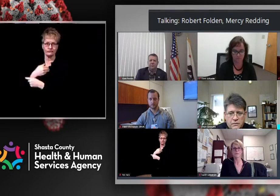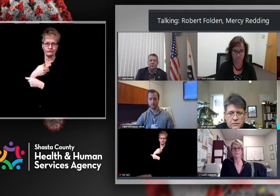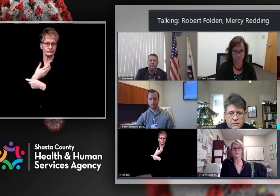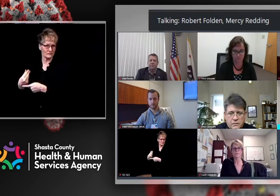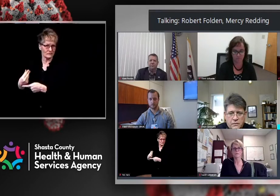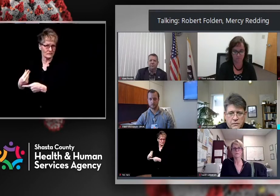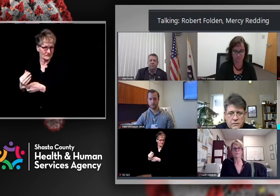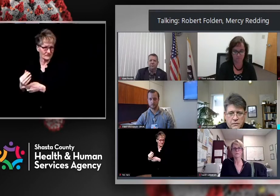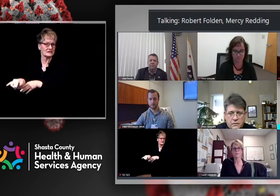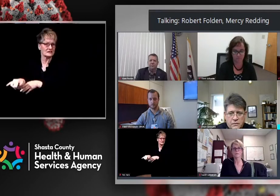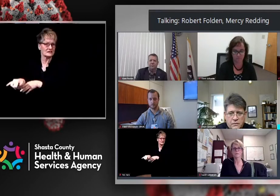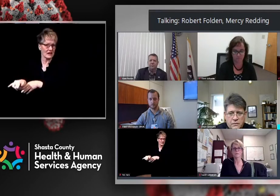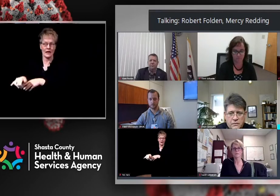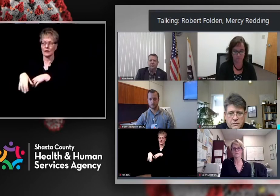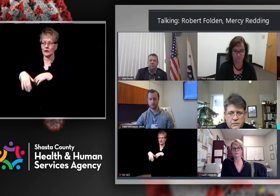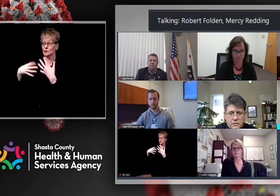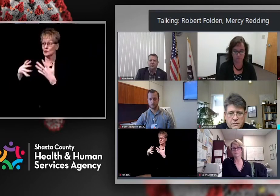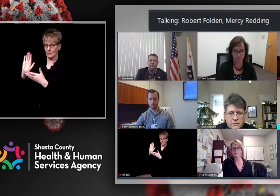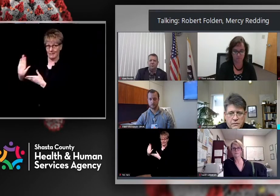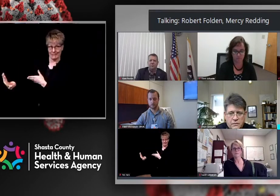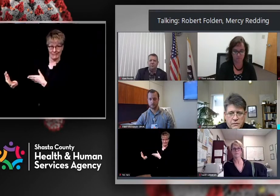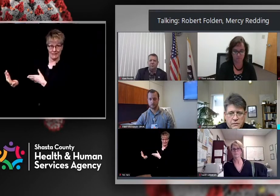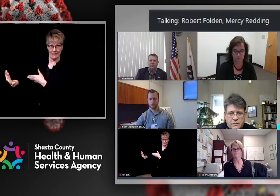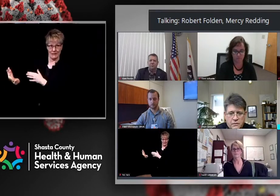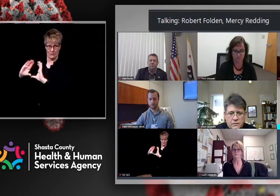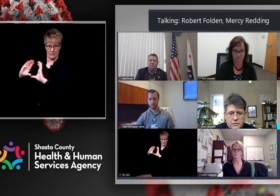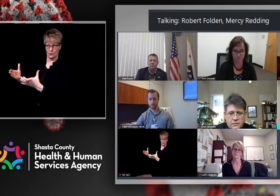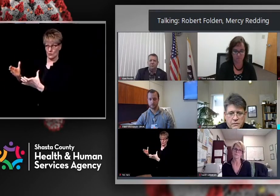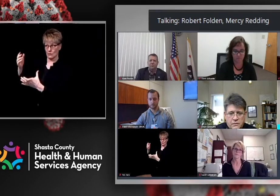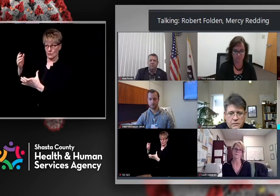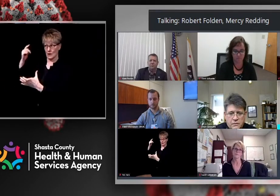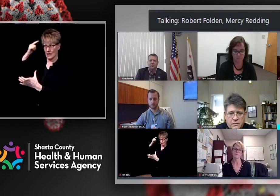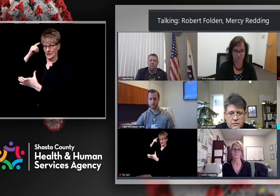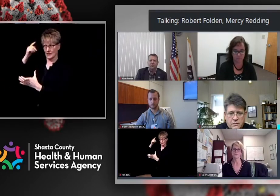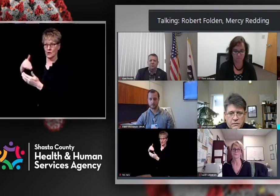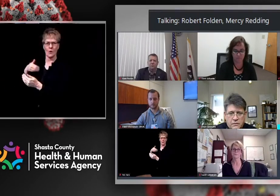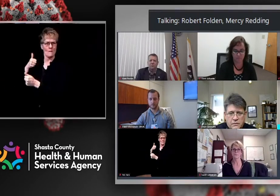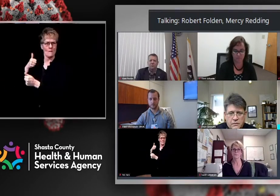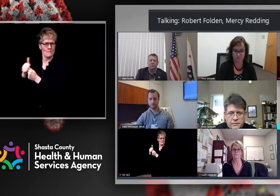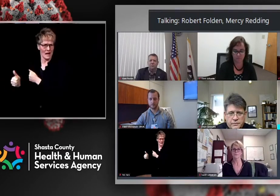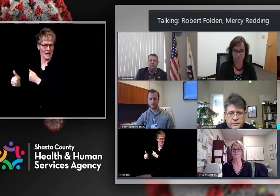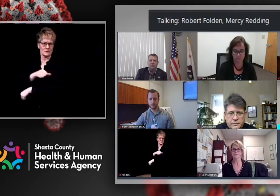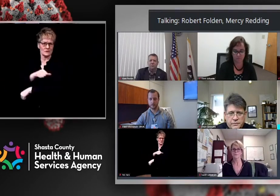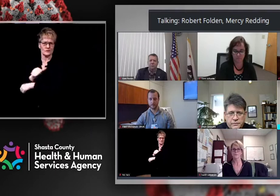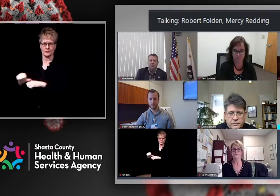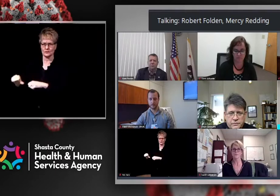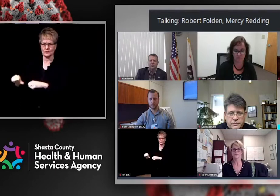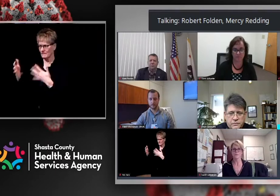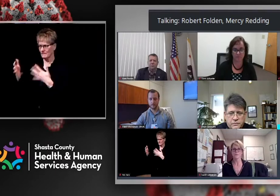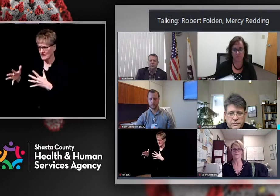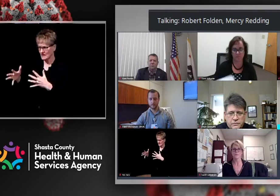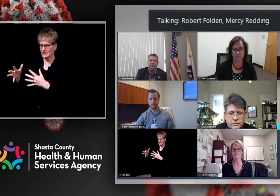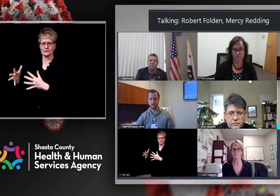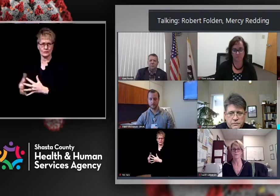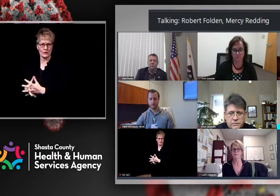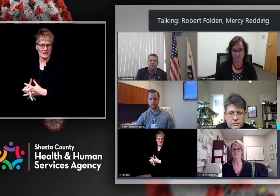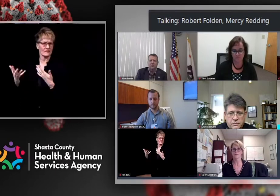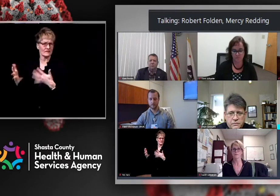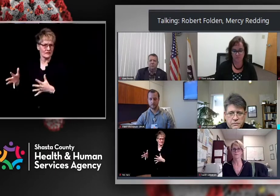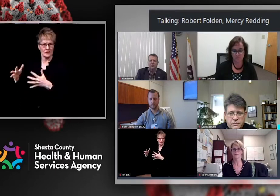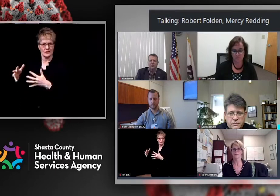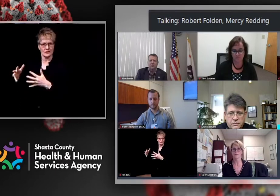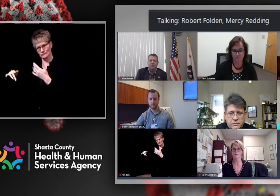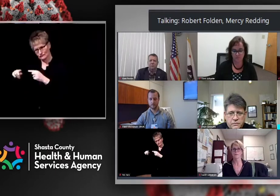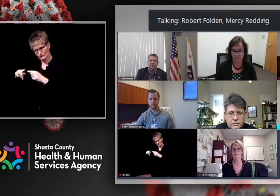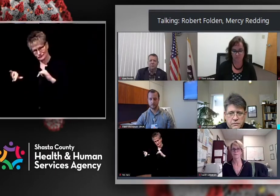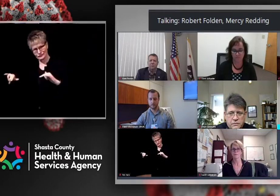those employees are past that mark, I believe many of them will get vaccinated as well. We're hopeful that we can get up